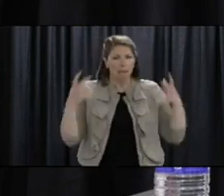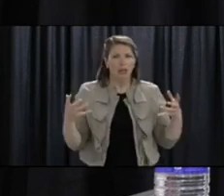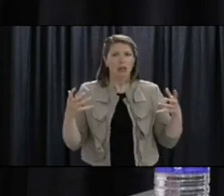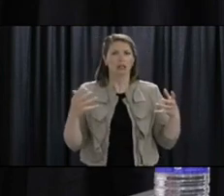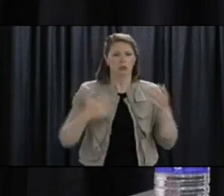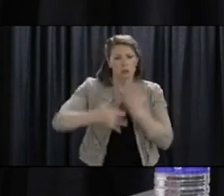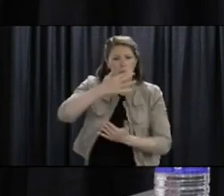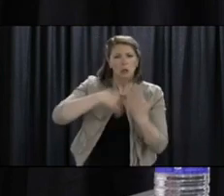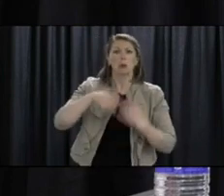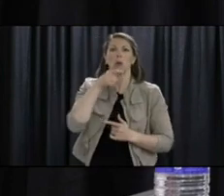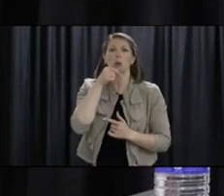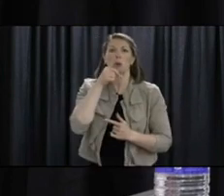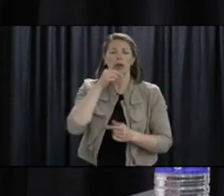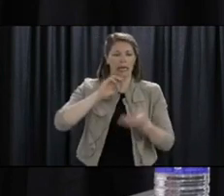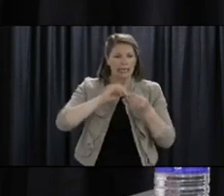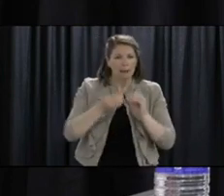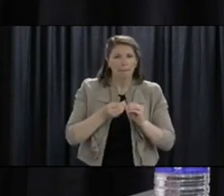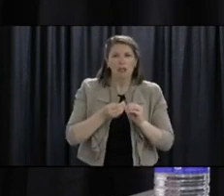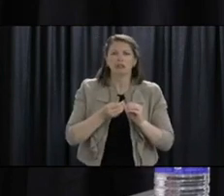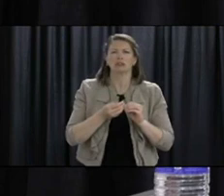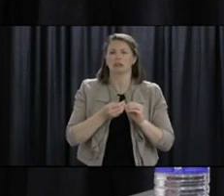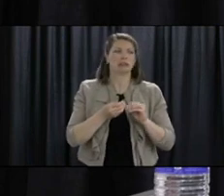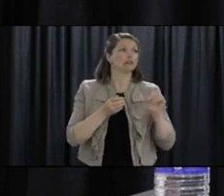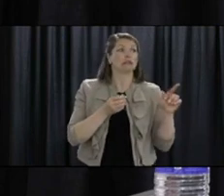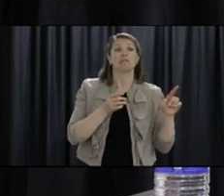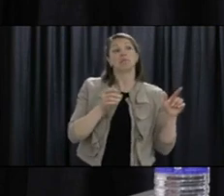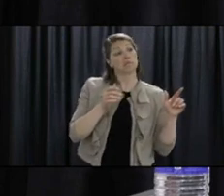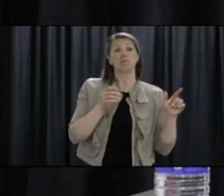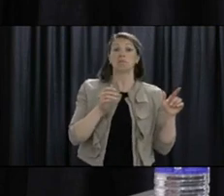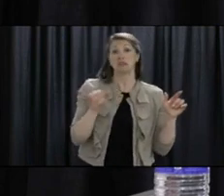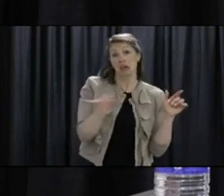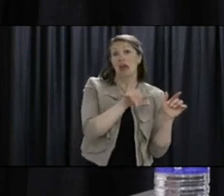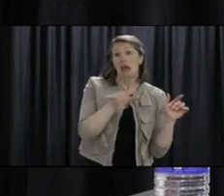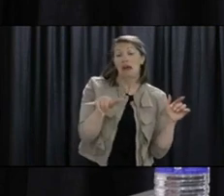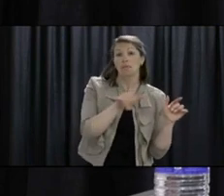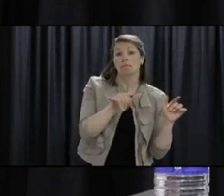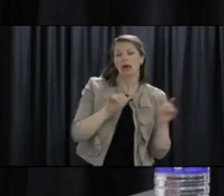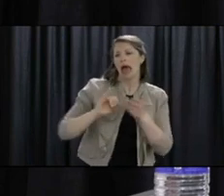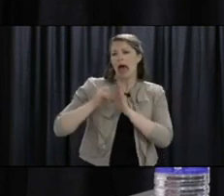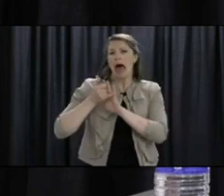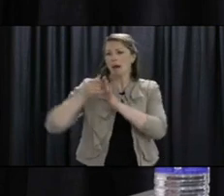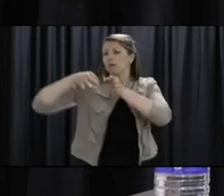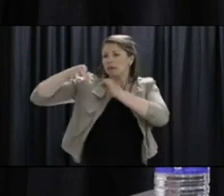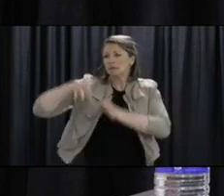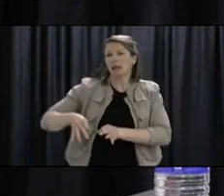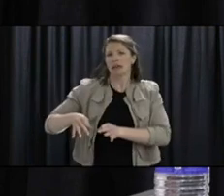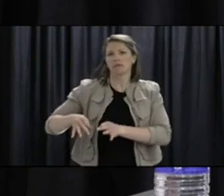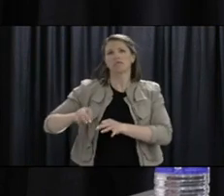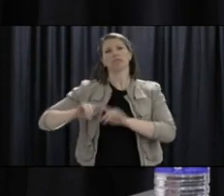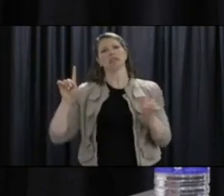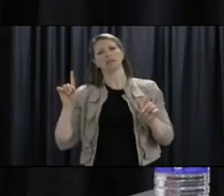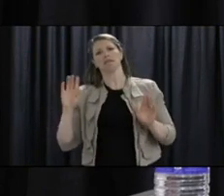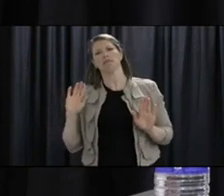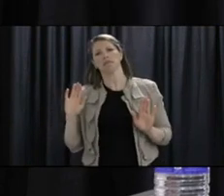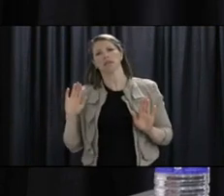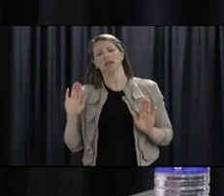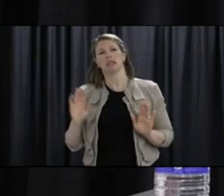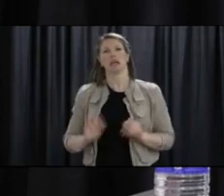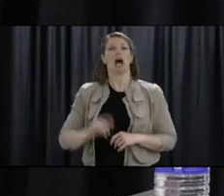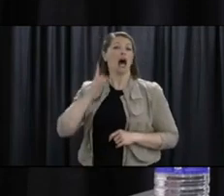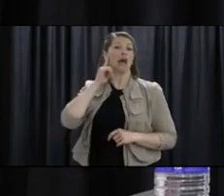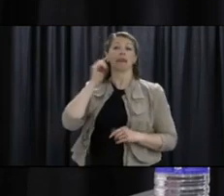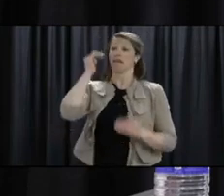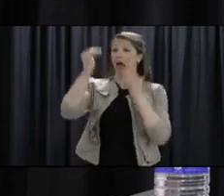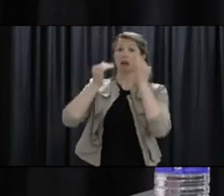decisions about how they're going to, uh, move forward and, and create more contacts in their lives. And I think people are quite